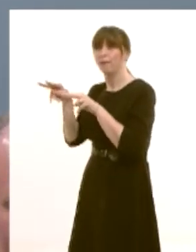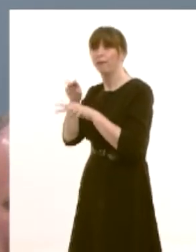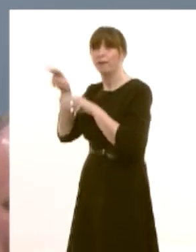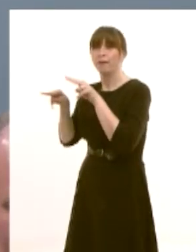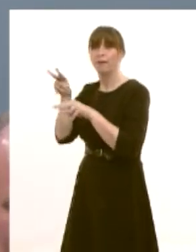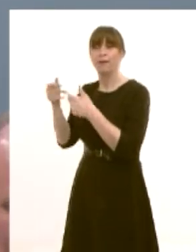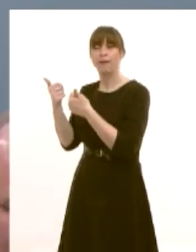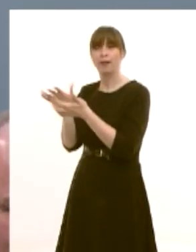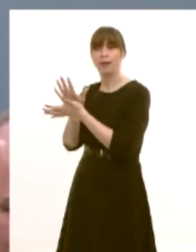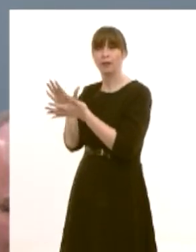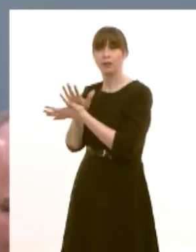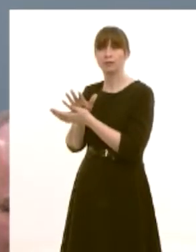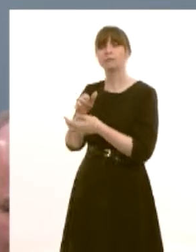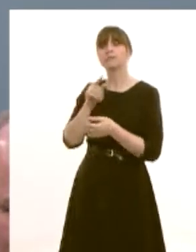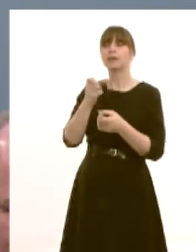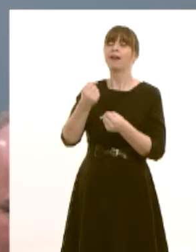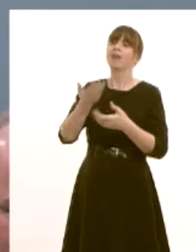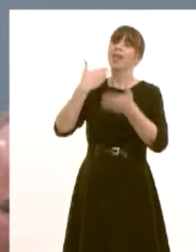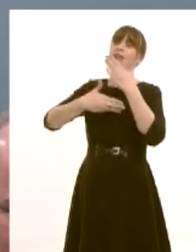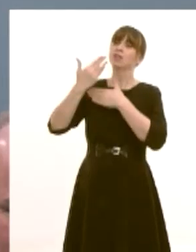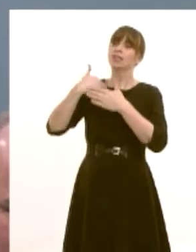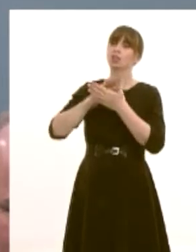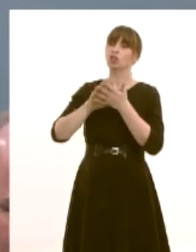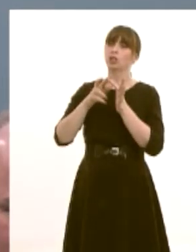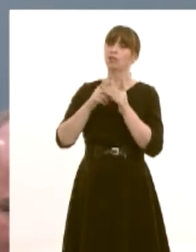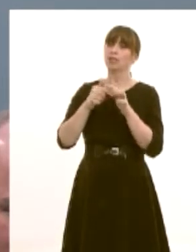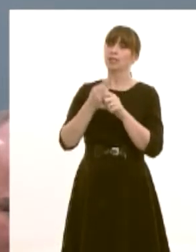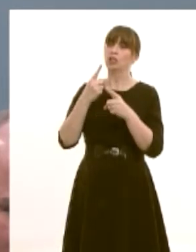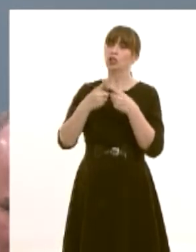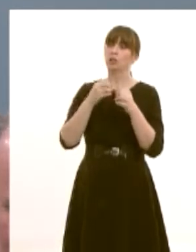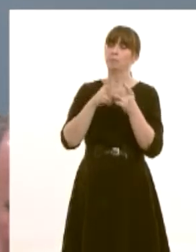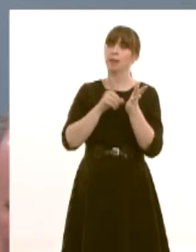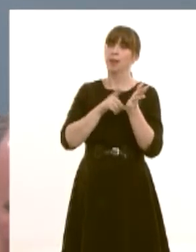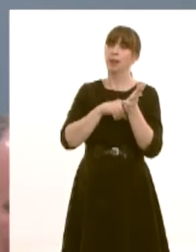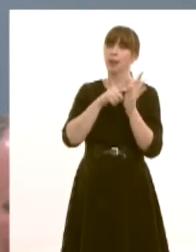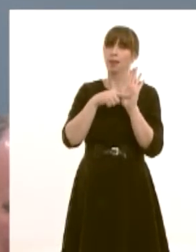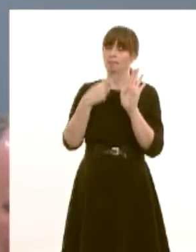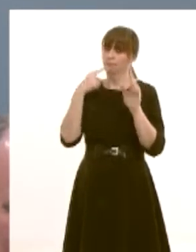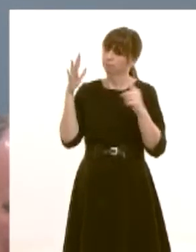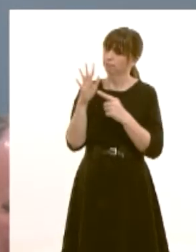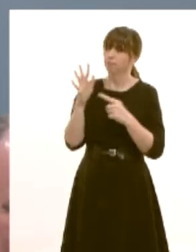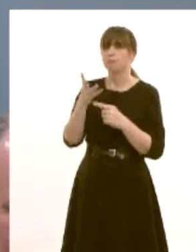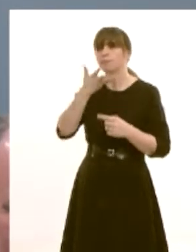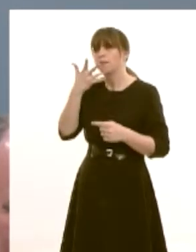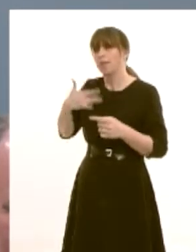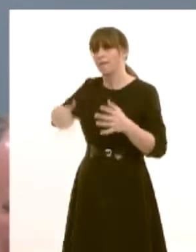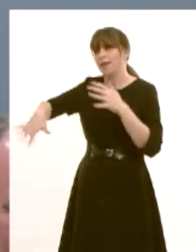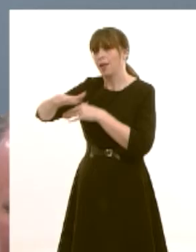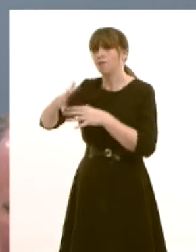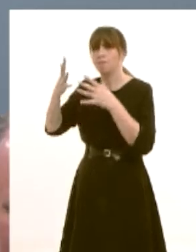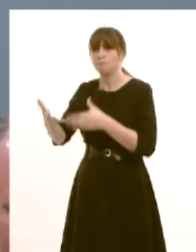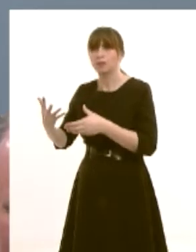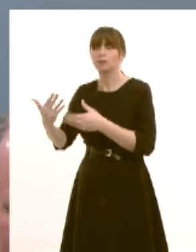the scoping work of the heritage bill considered uh the role of volunteers and community groups in taking on where is where appropriate